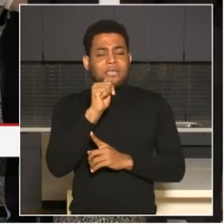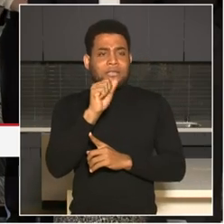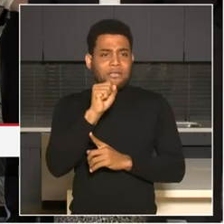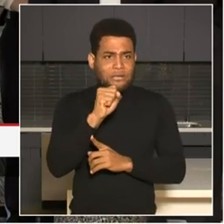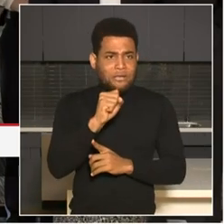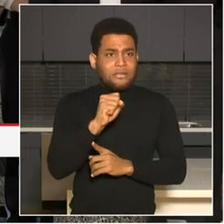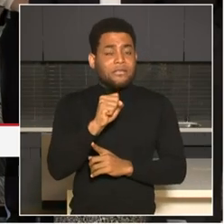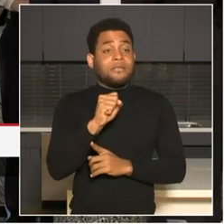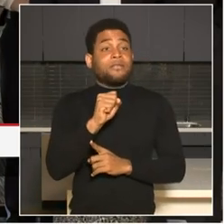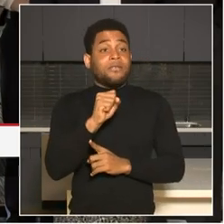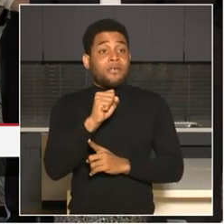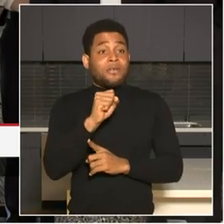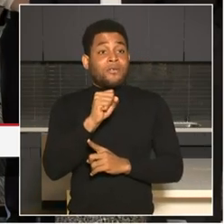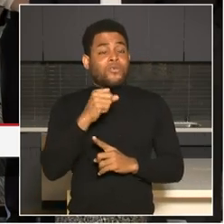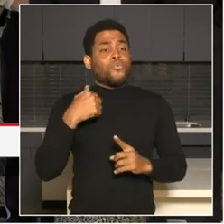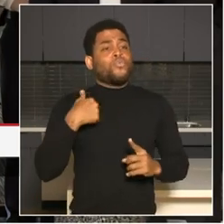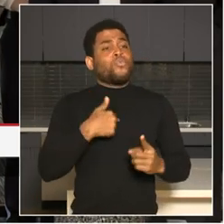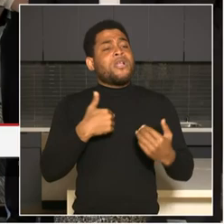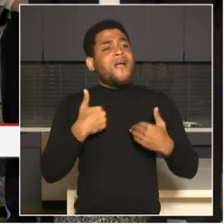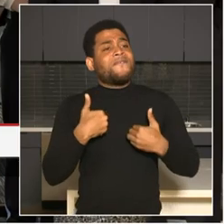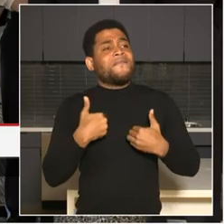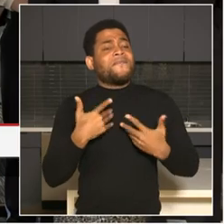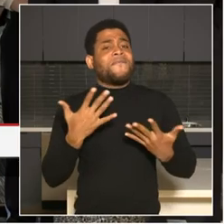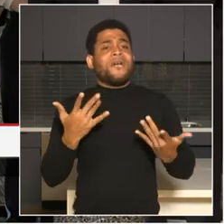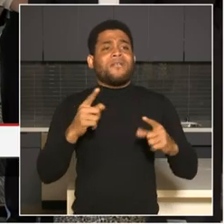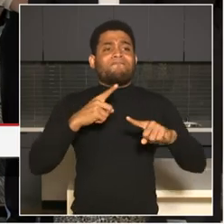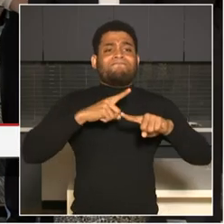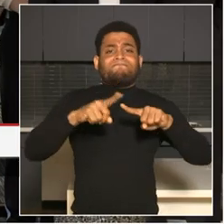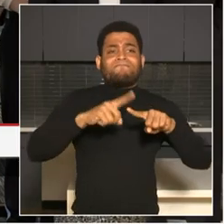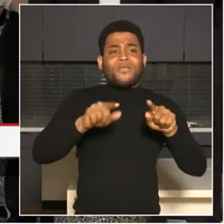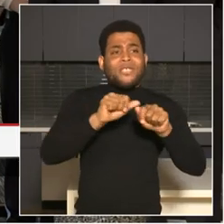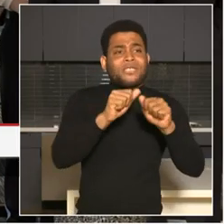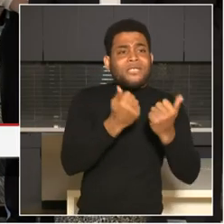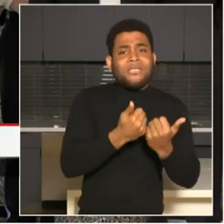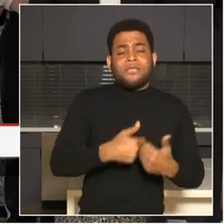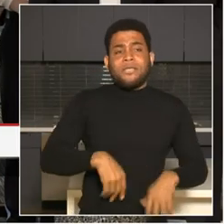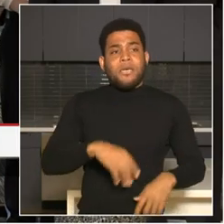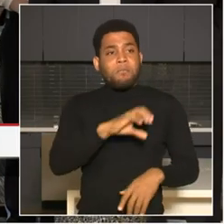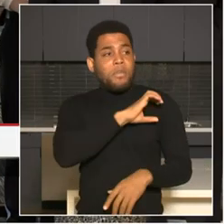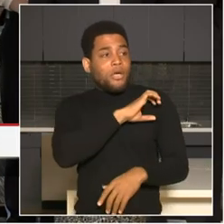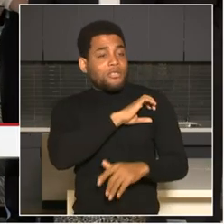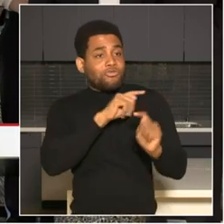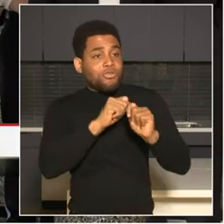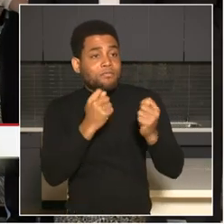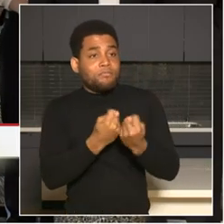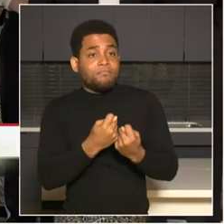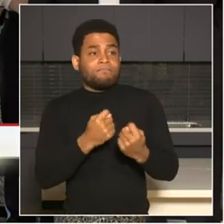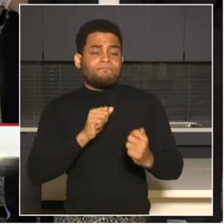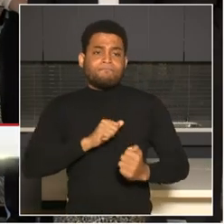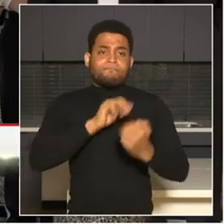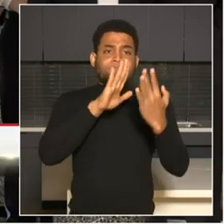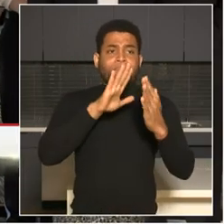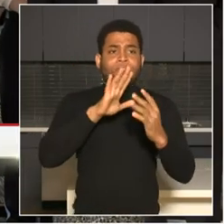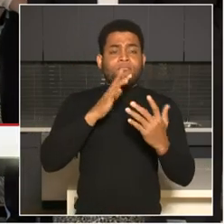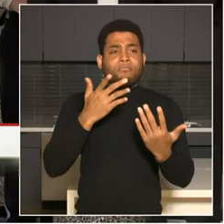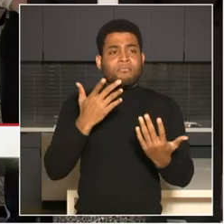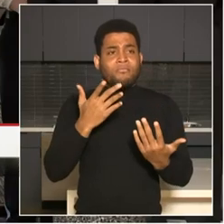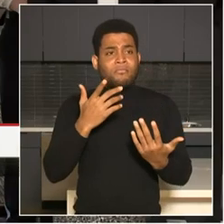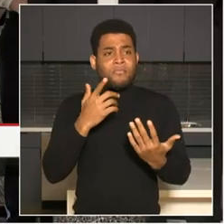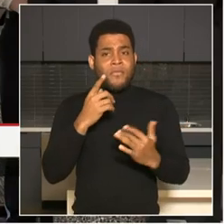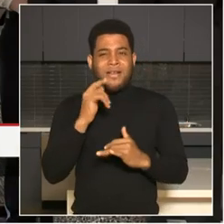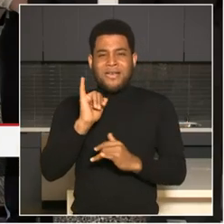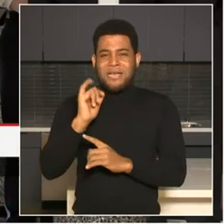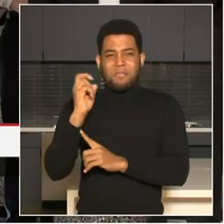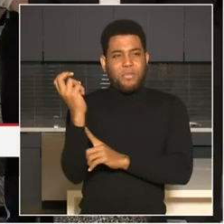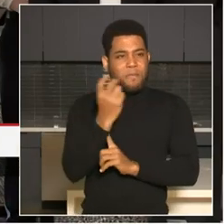the community and tackles emerging violent crime trends. This operation is a mobile force operation where we increase our